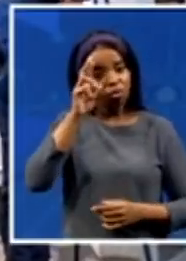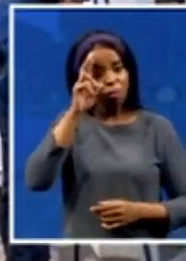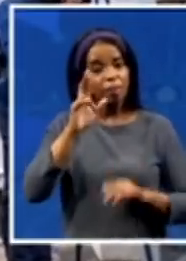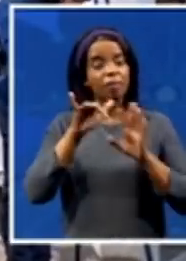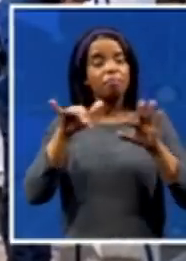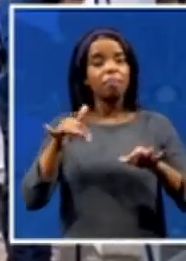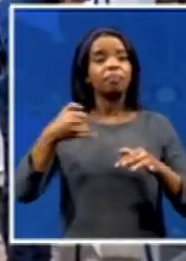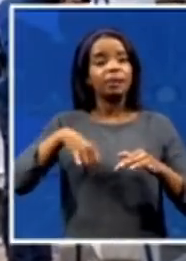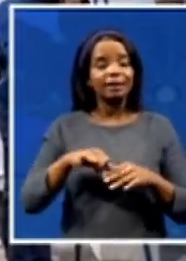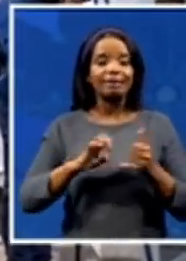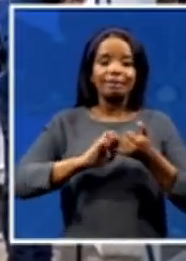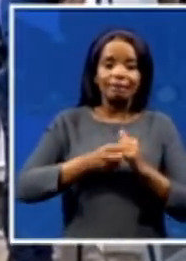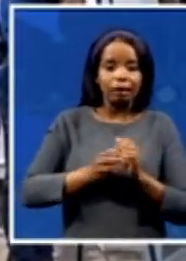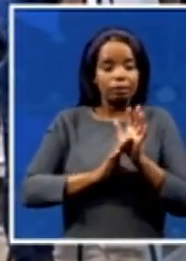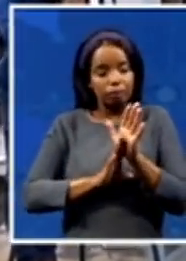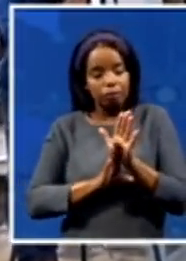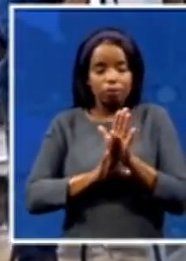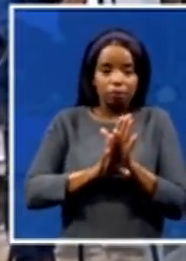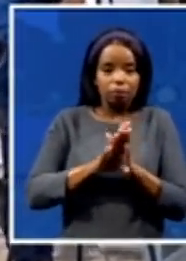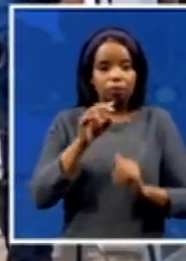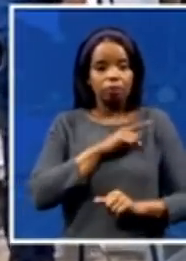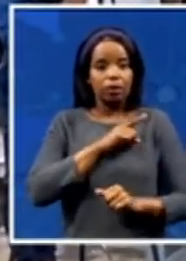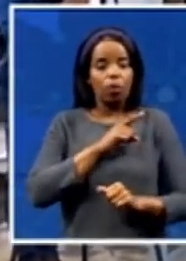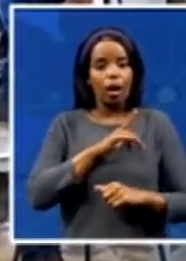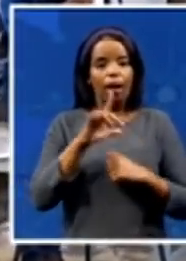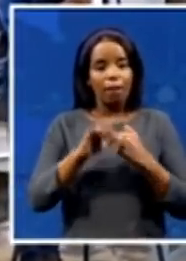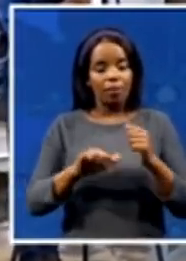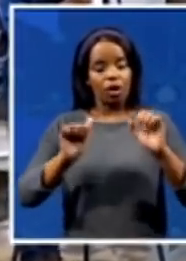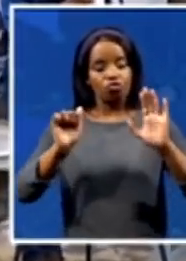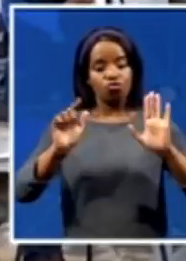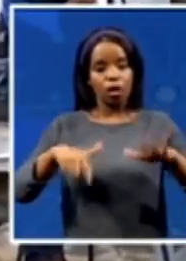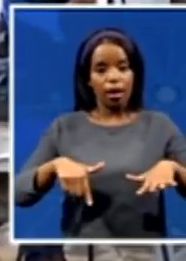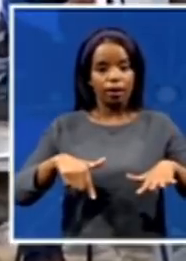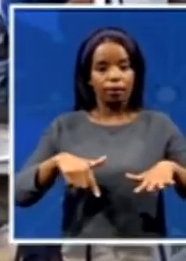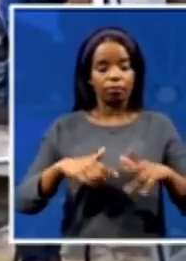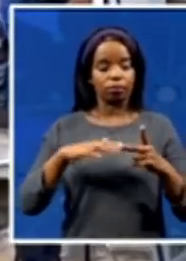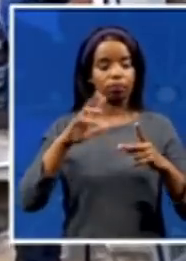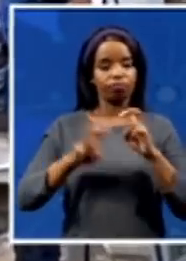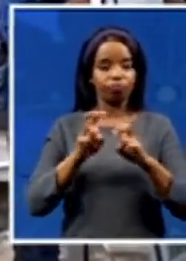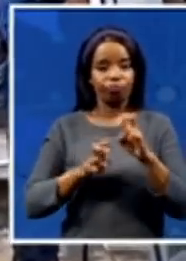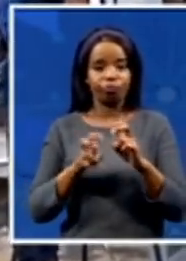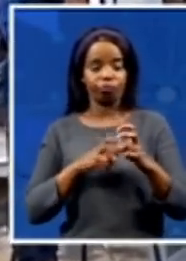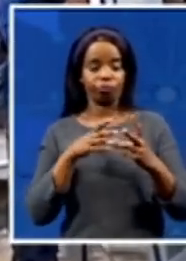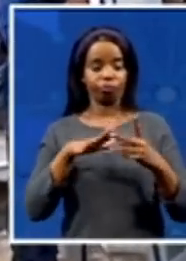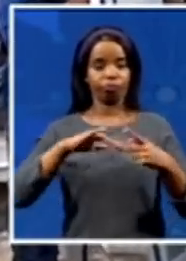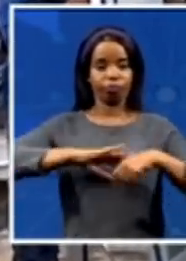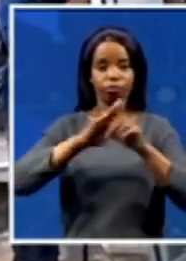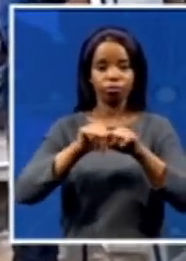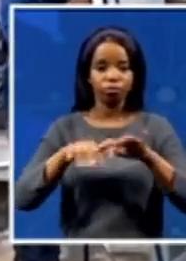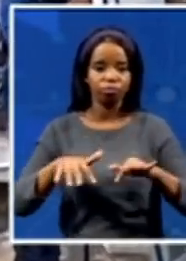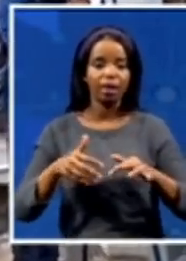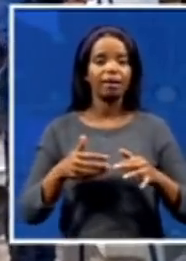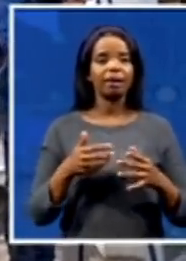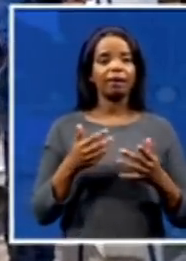gives more pressure to them and also will be hurting on shading the jobs because if companies